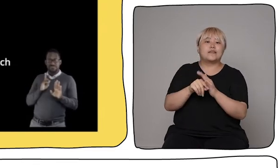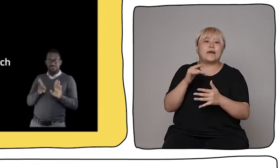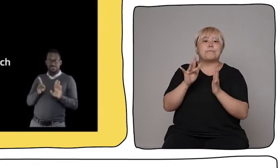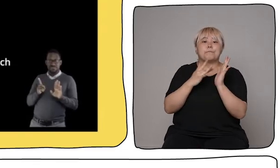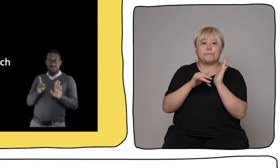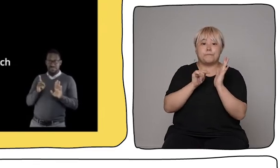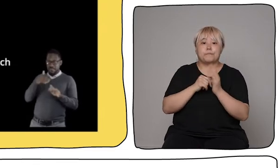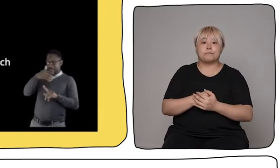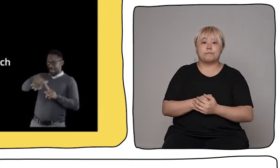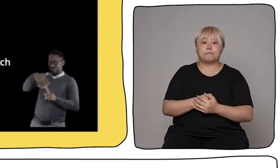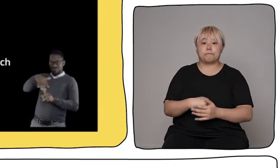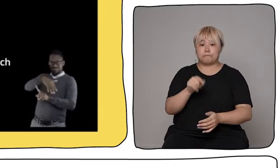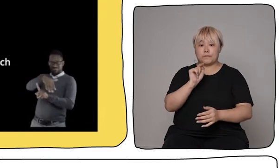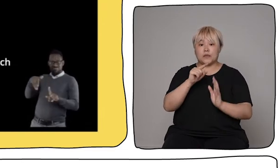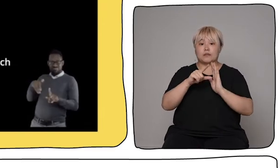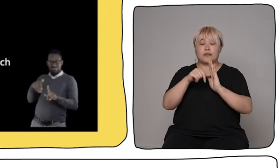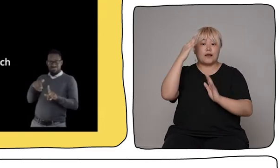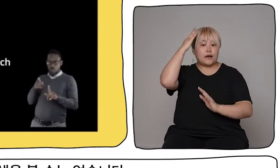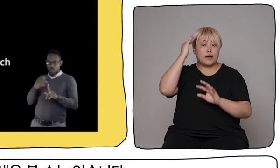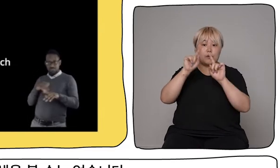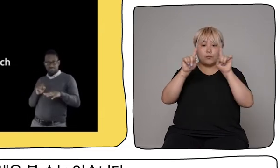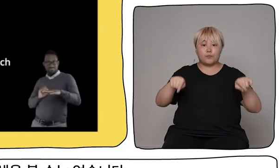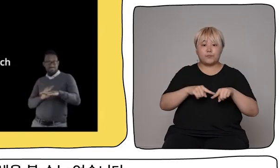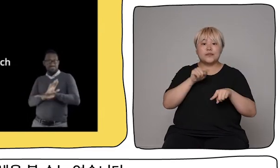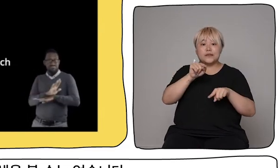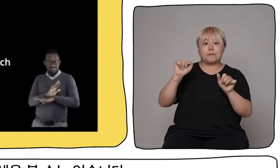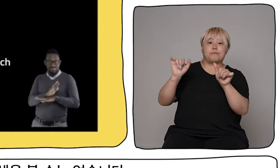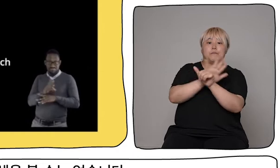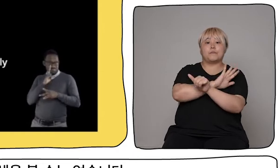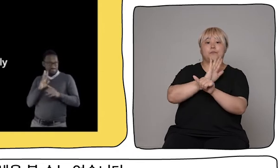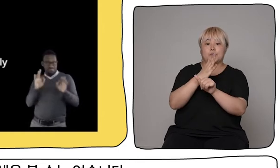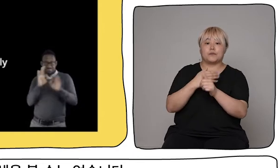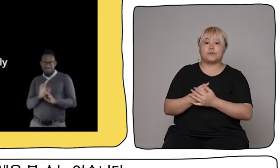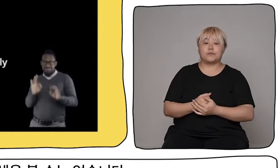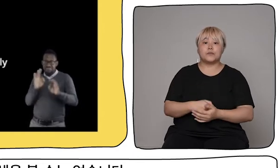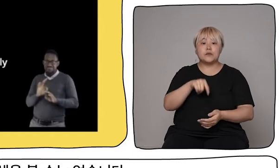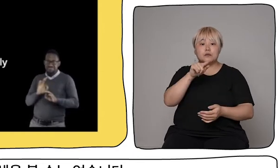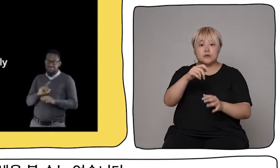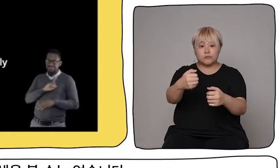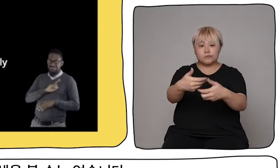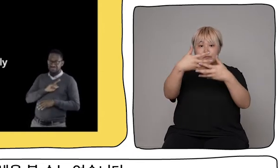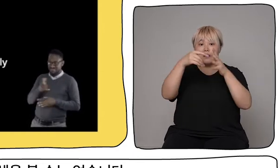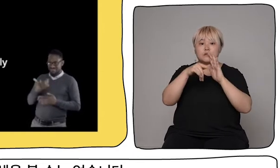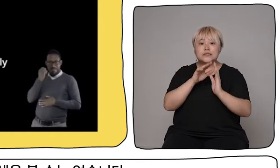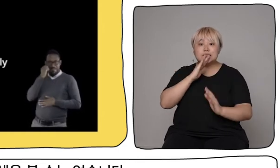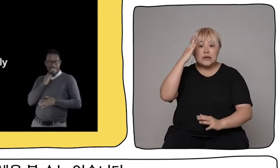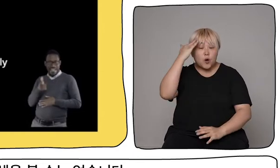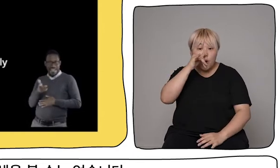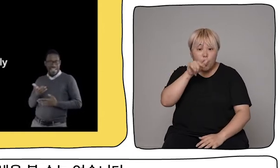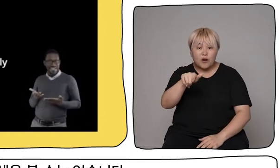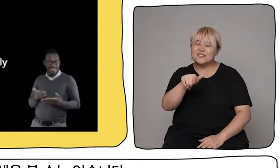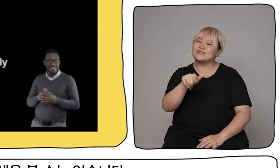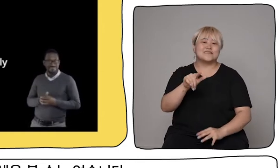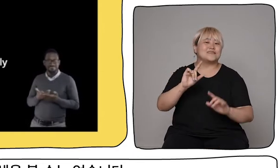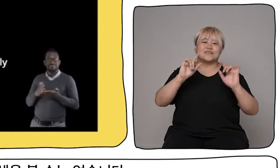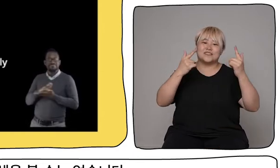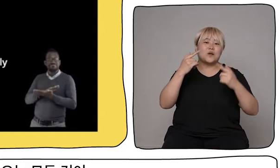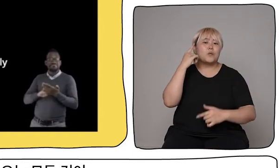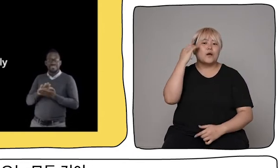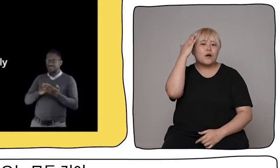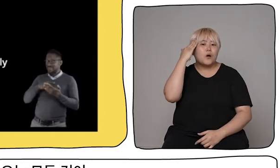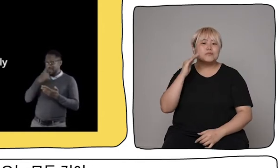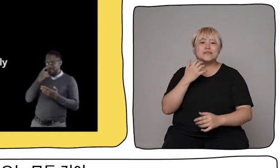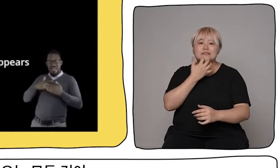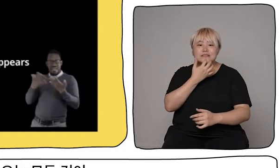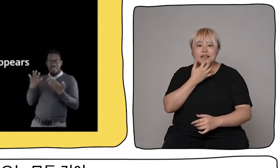a black screen which makes our background when this is projected. You don't see any of the black because you can't really project black as a